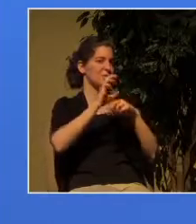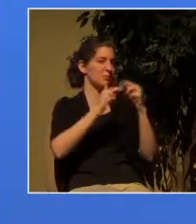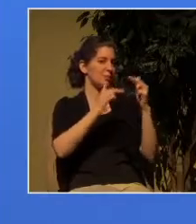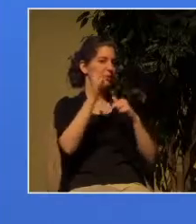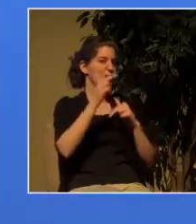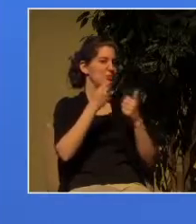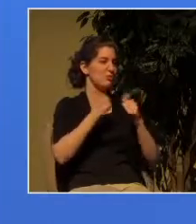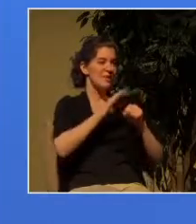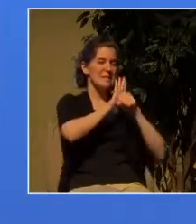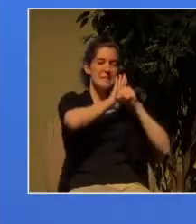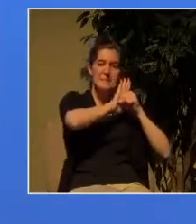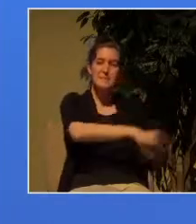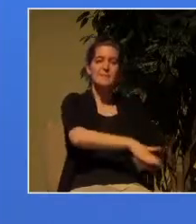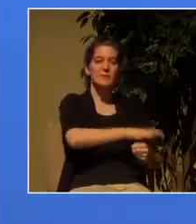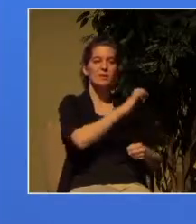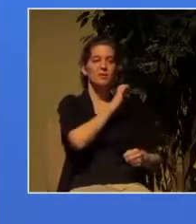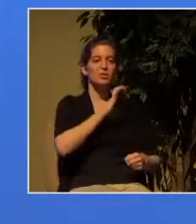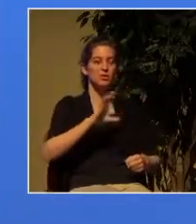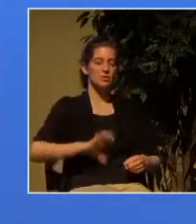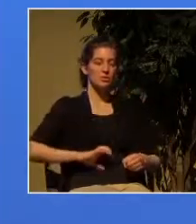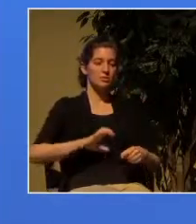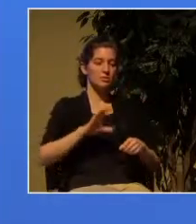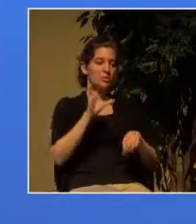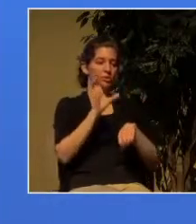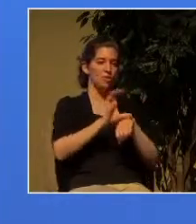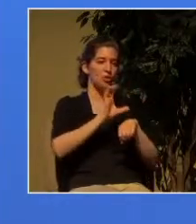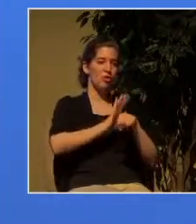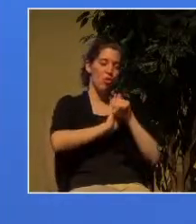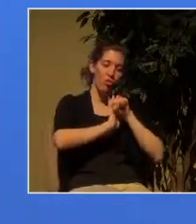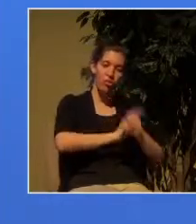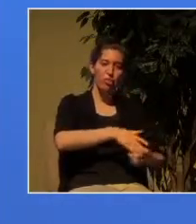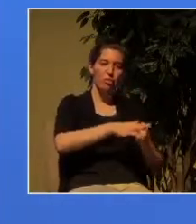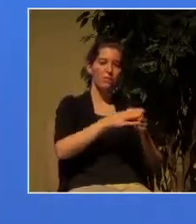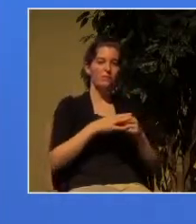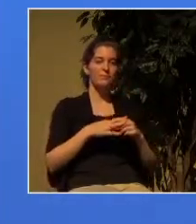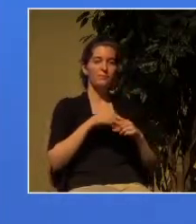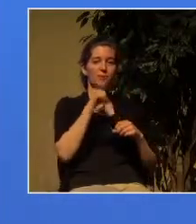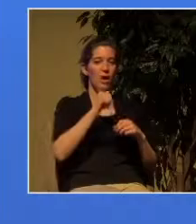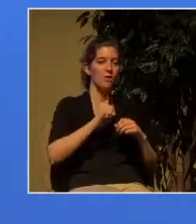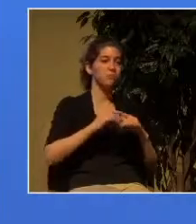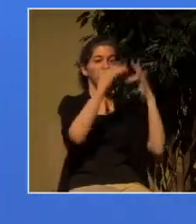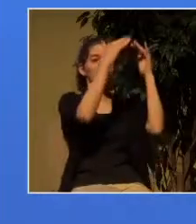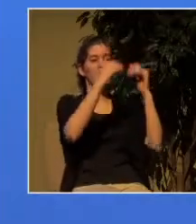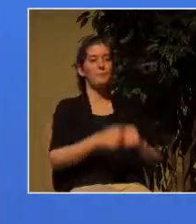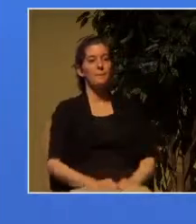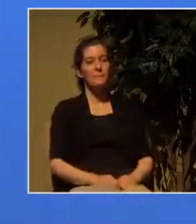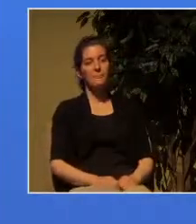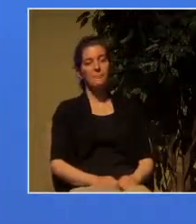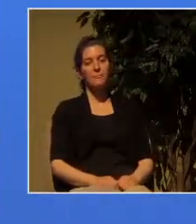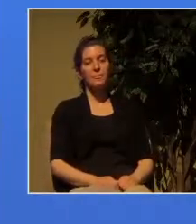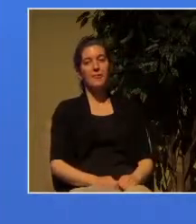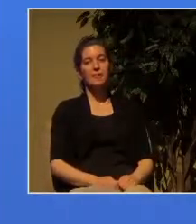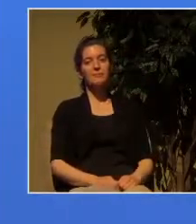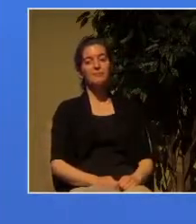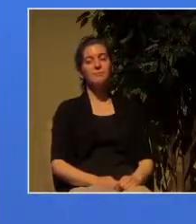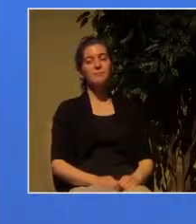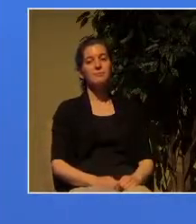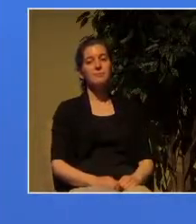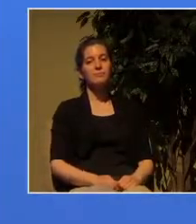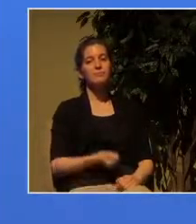of the Christian church one of the cities that we and I visited a number of years ago when he and I went to China